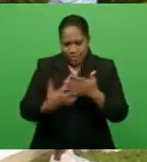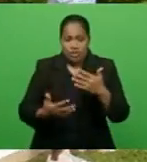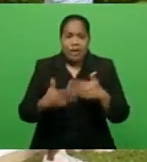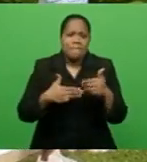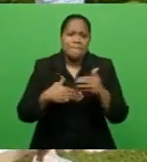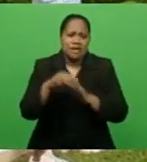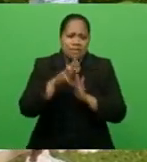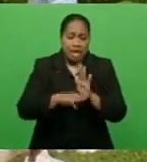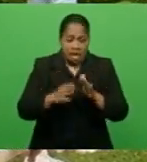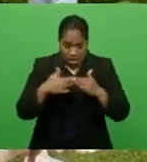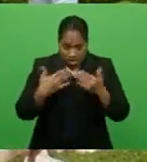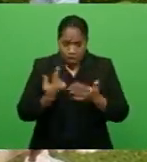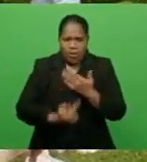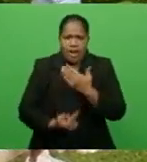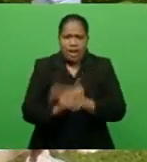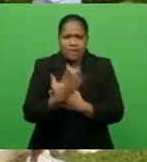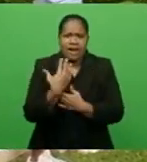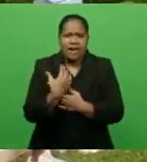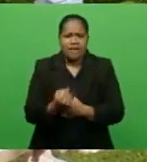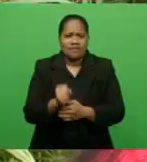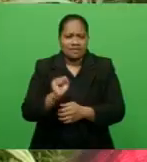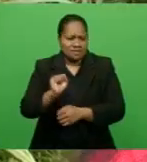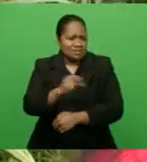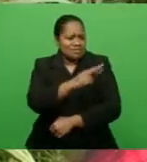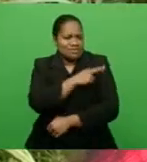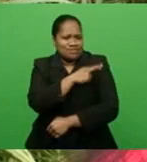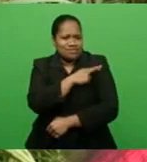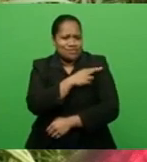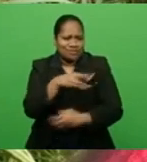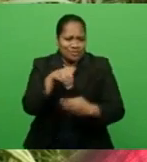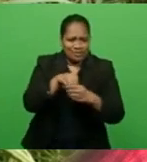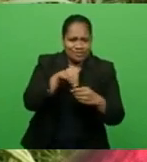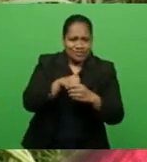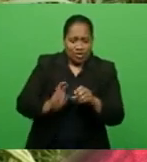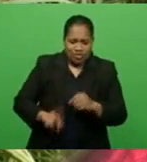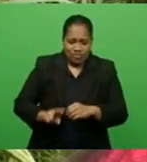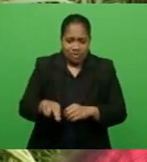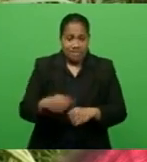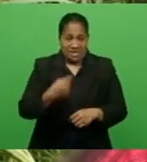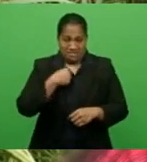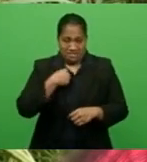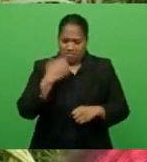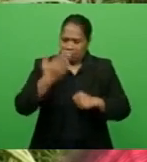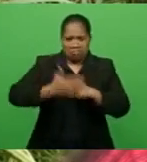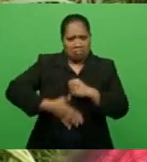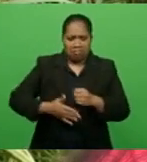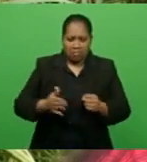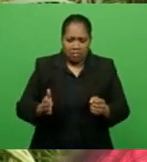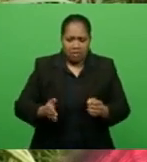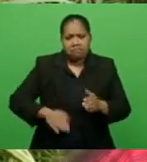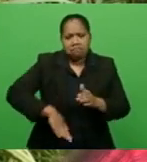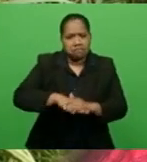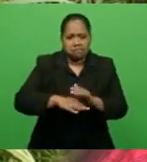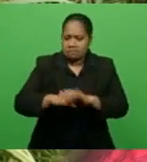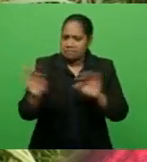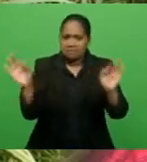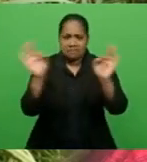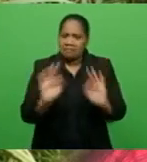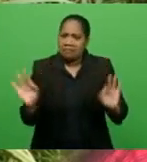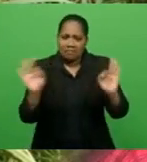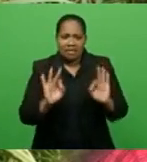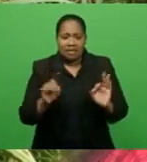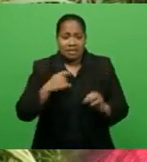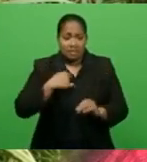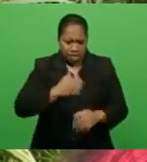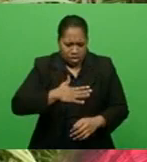role in the Rewa Football Under-16 side. For me, I never played football actually, and how my interest